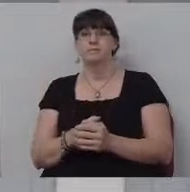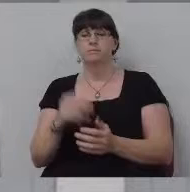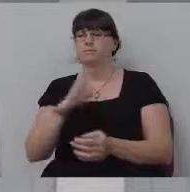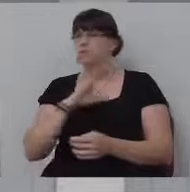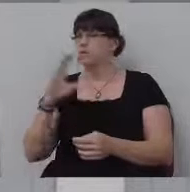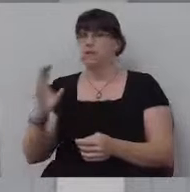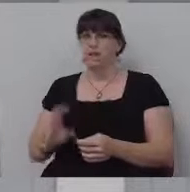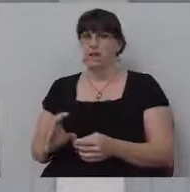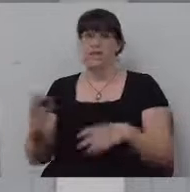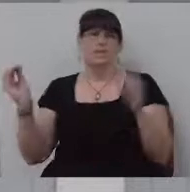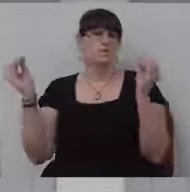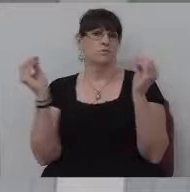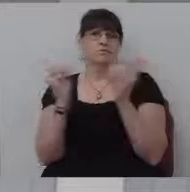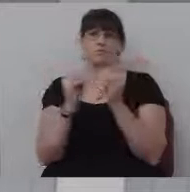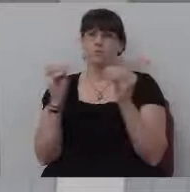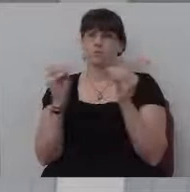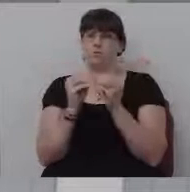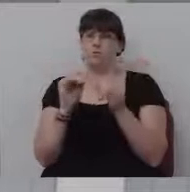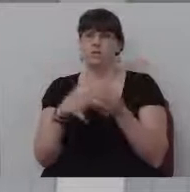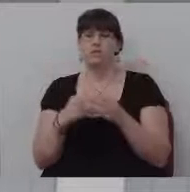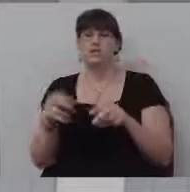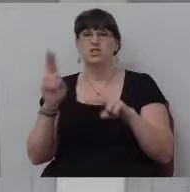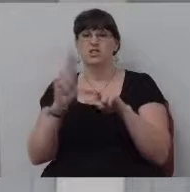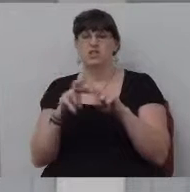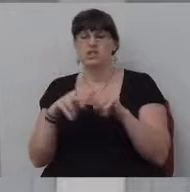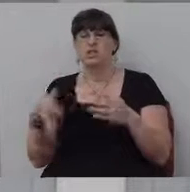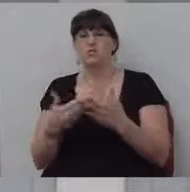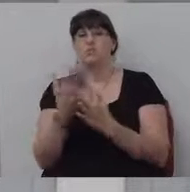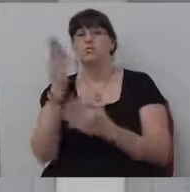Christianity is a whole lot more than you just sit through a service.